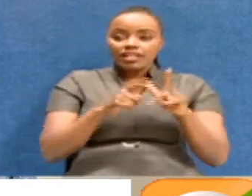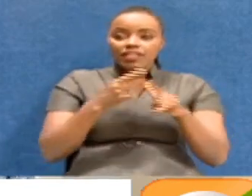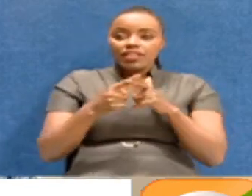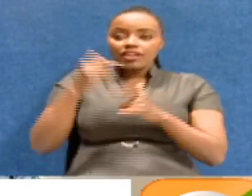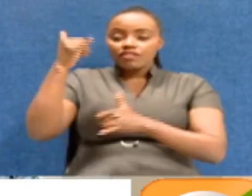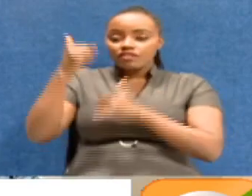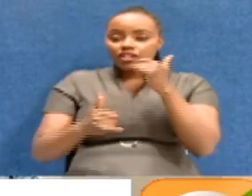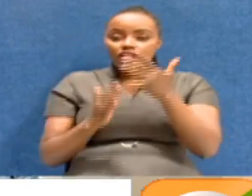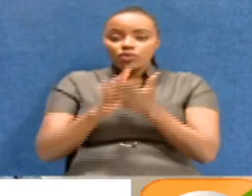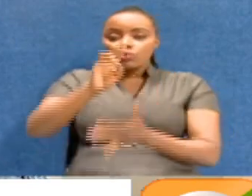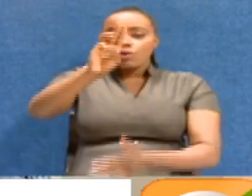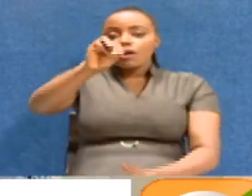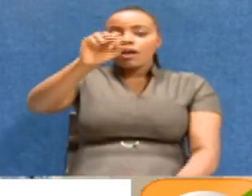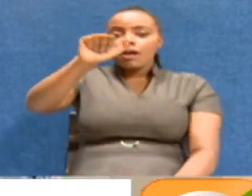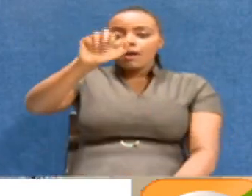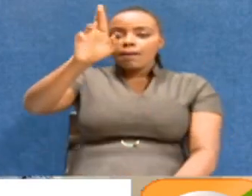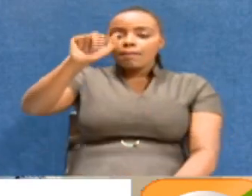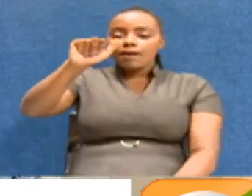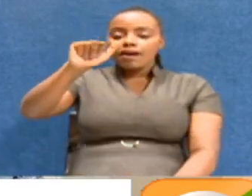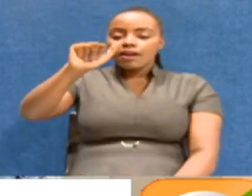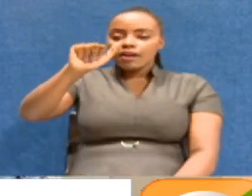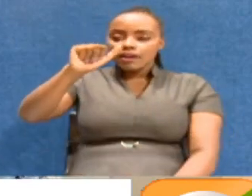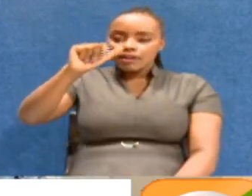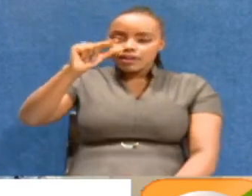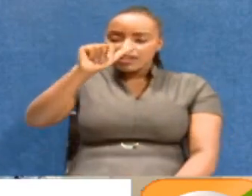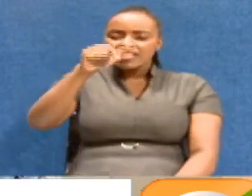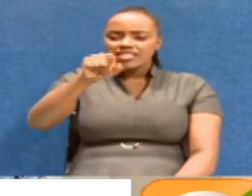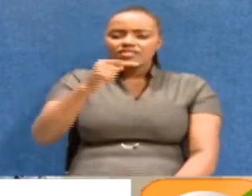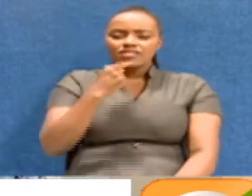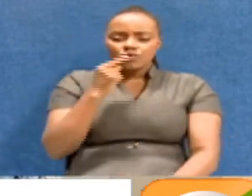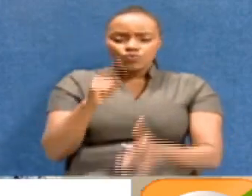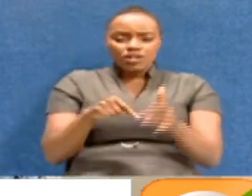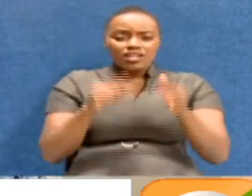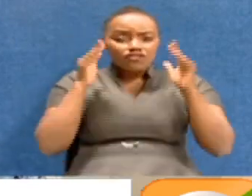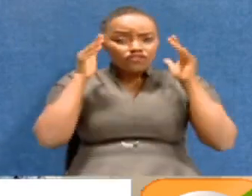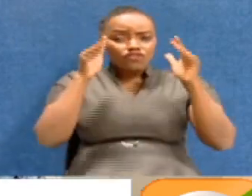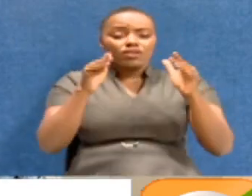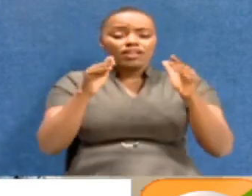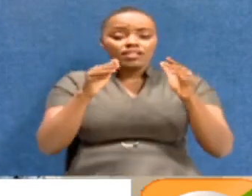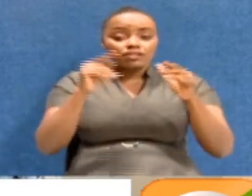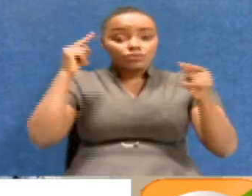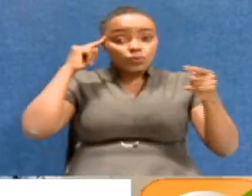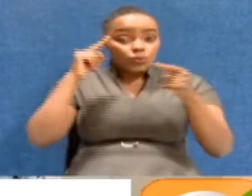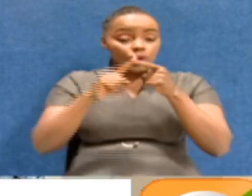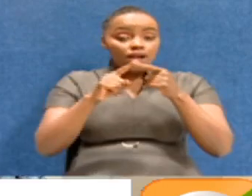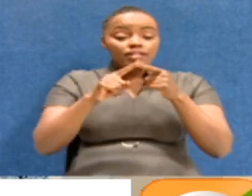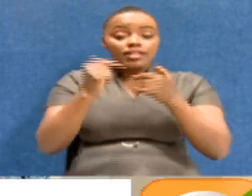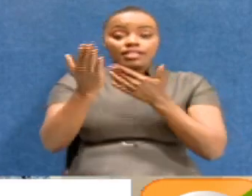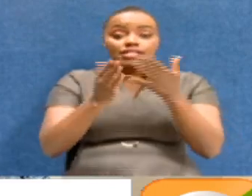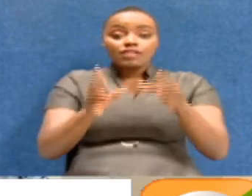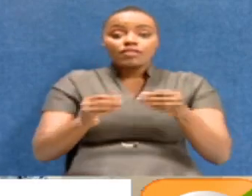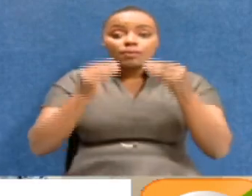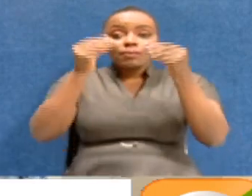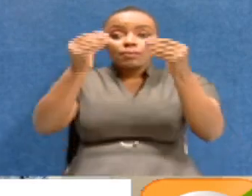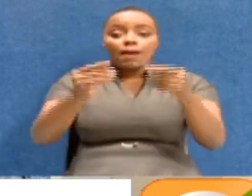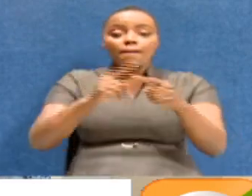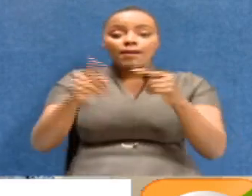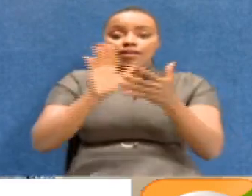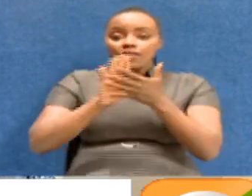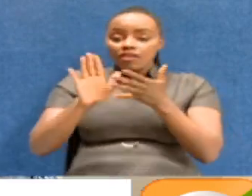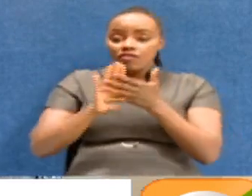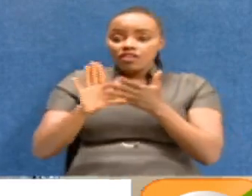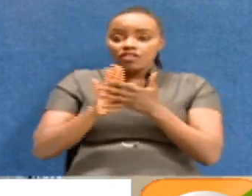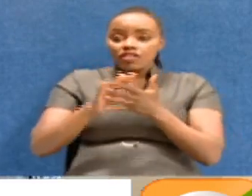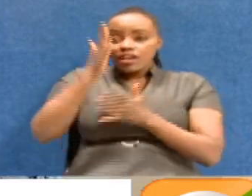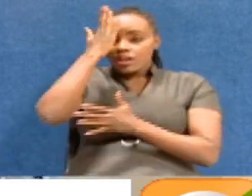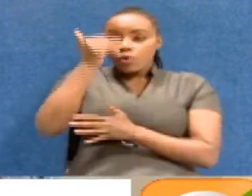finalized by Maraga. Yeah. That shows he was very focused in terms of service delivery. Okay. The question is the speed and